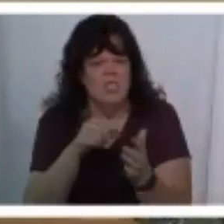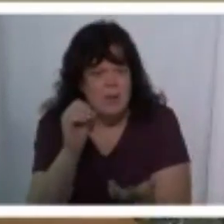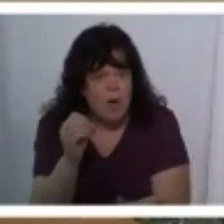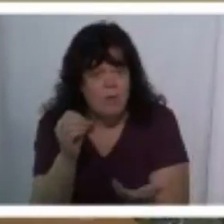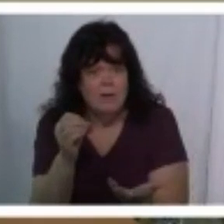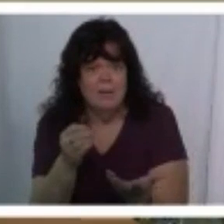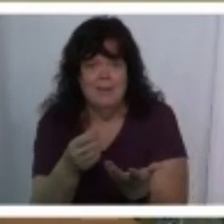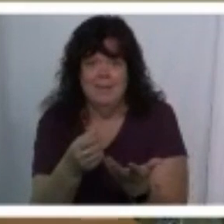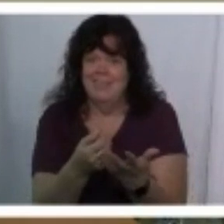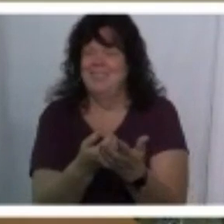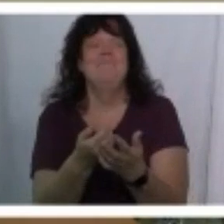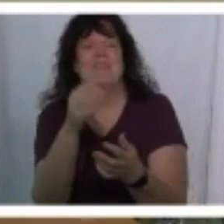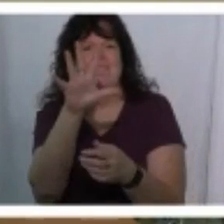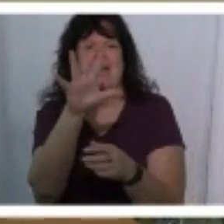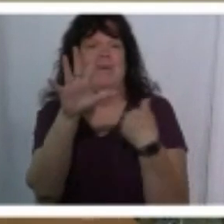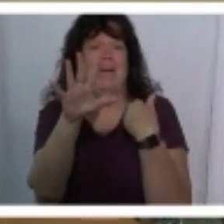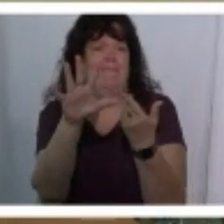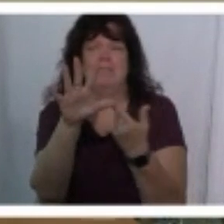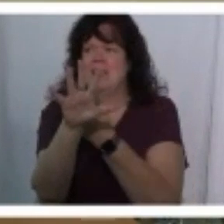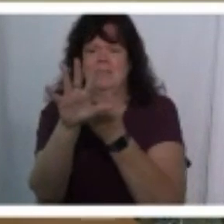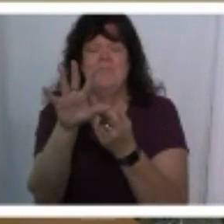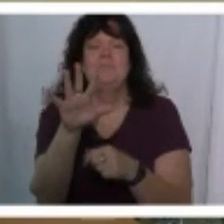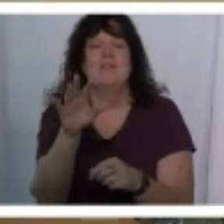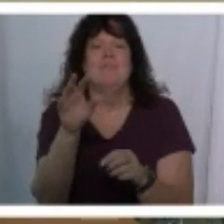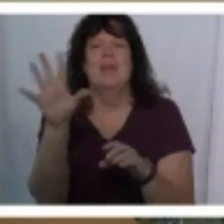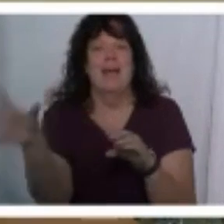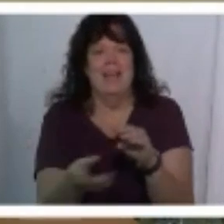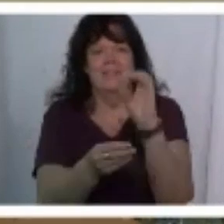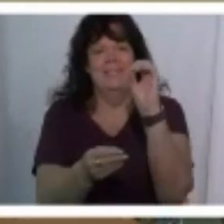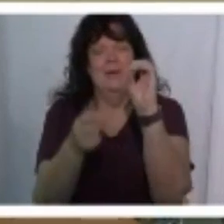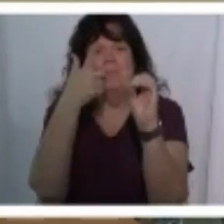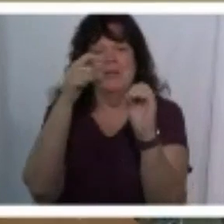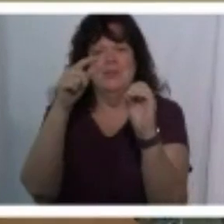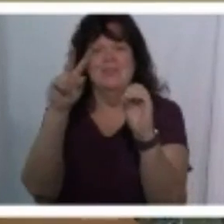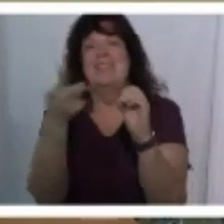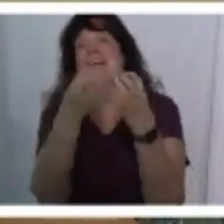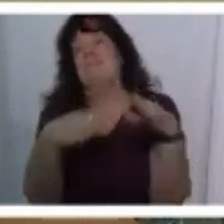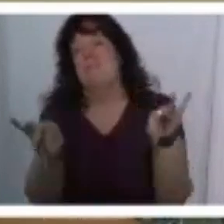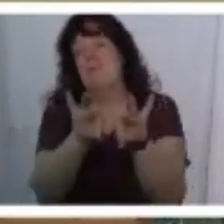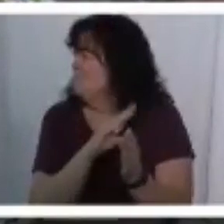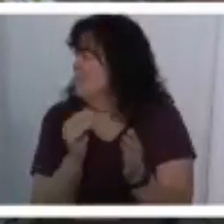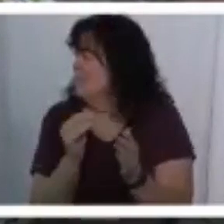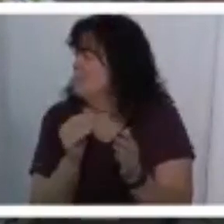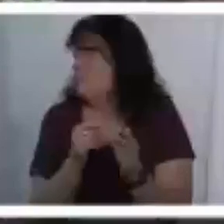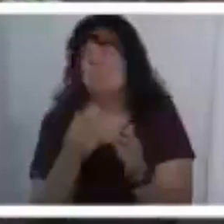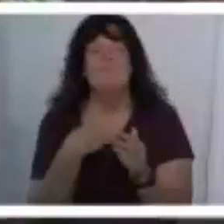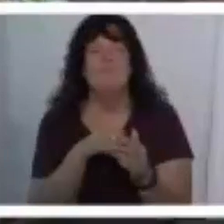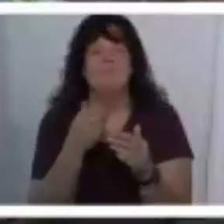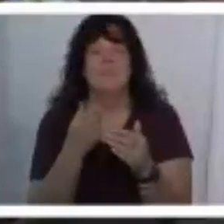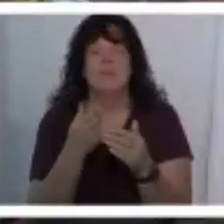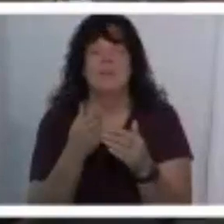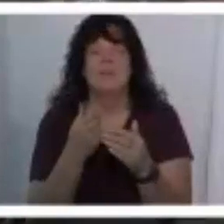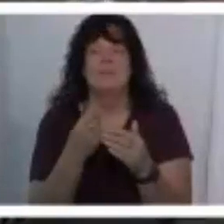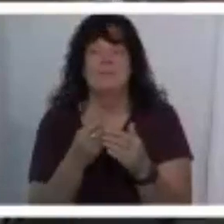it's because simplicity was five and we throw on the zero because you're second important okay that's okay candy that white